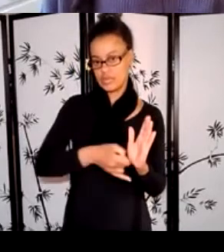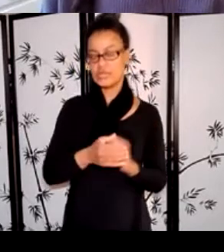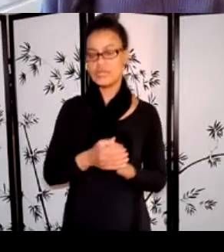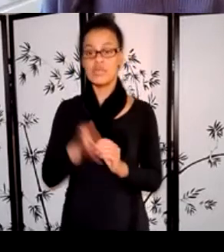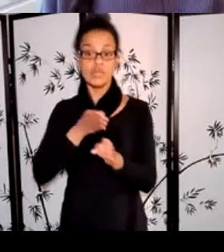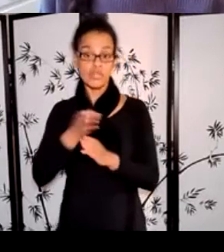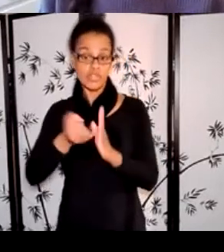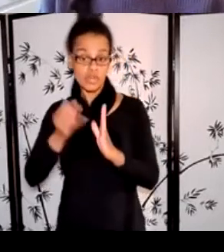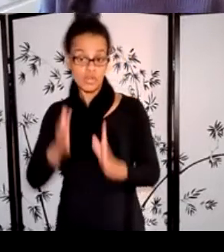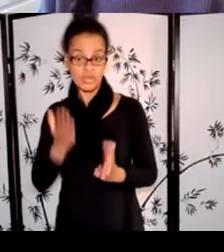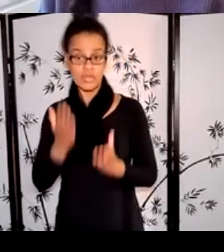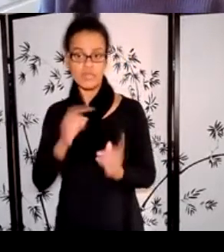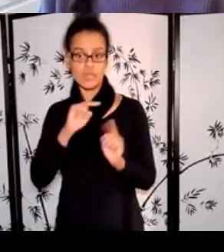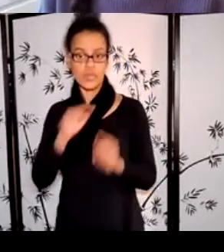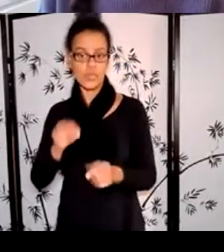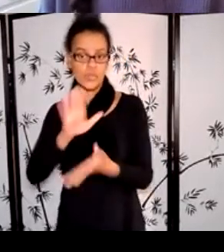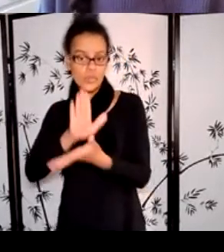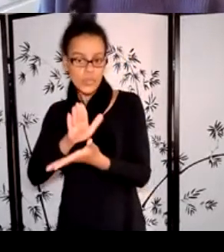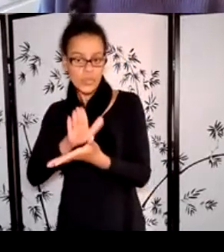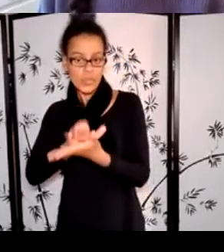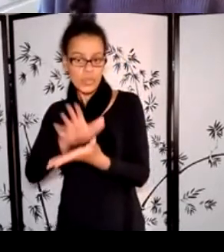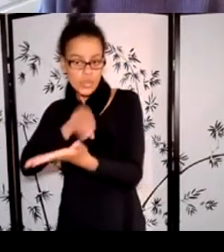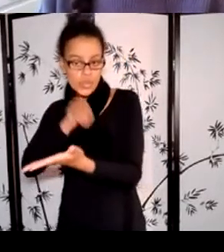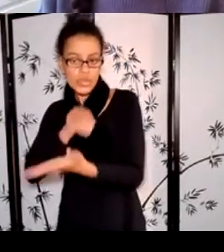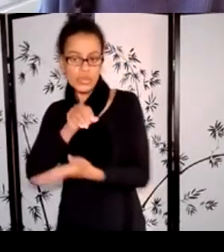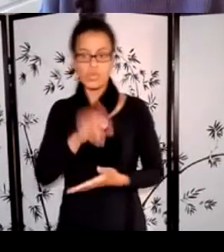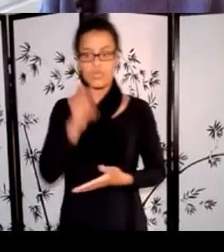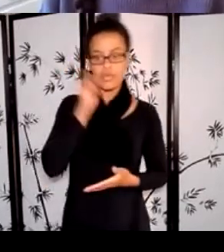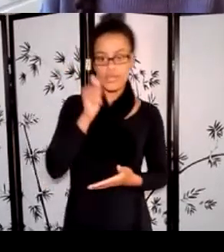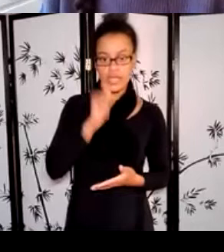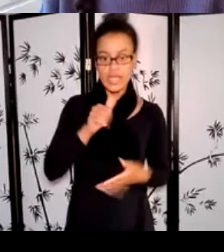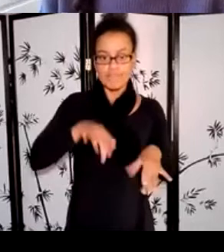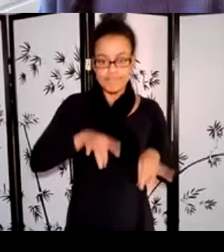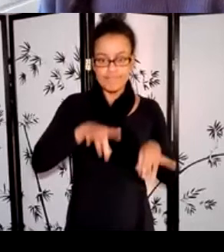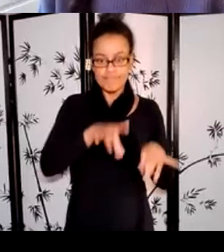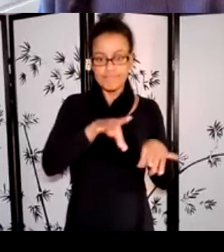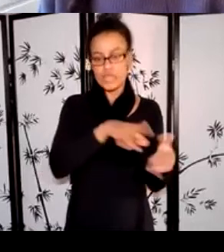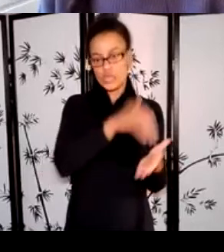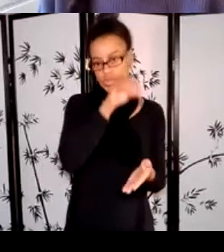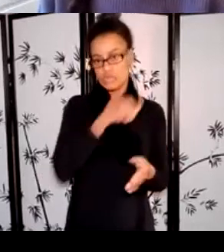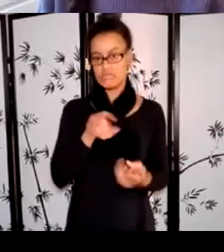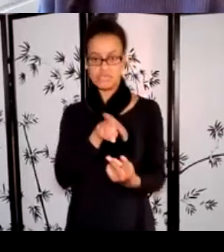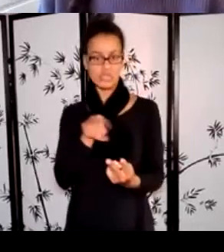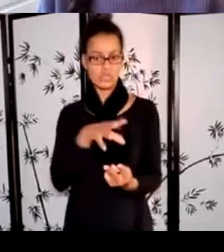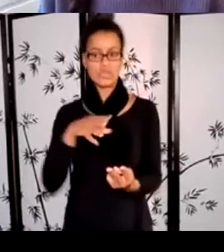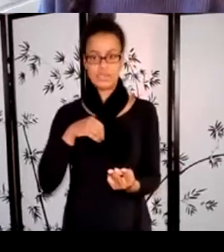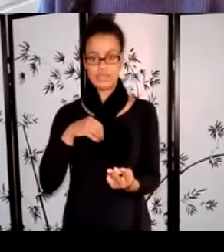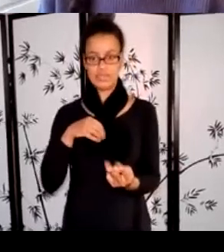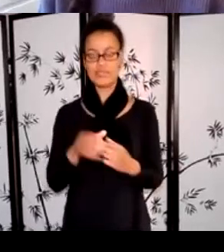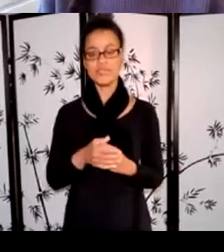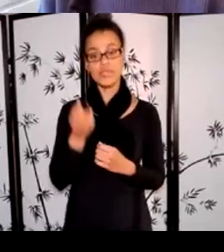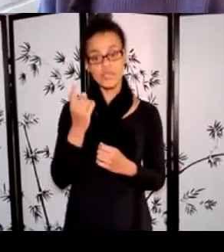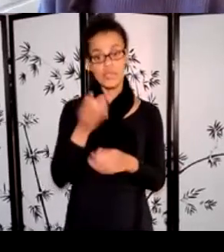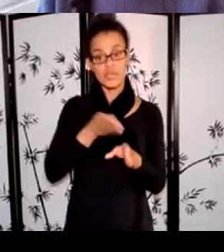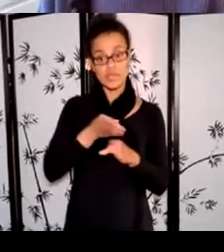training. We value all ways of knowing, learning, and developing an artistic practice. Professional artists have shared or are